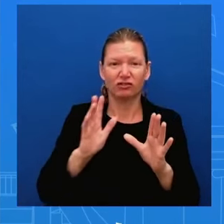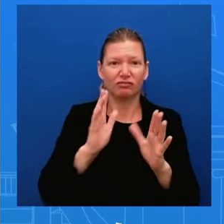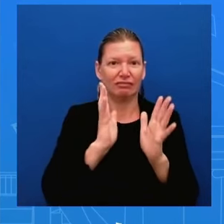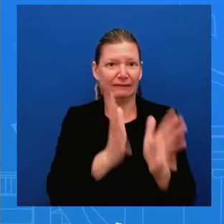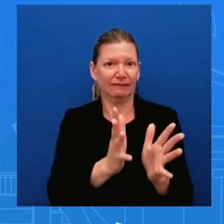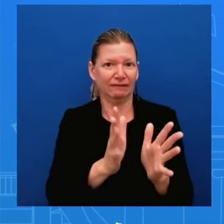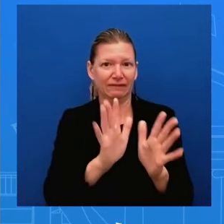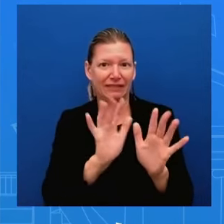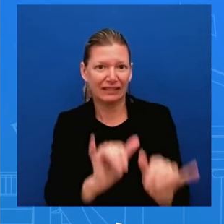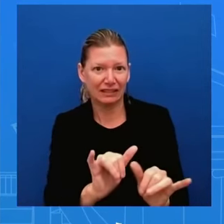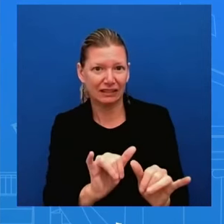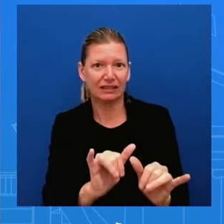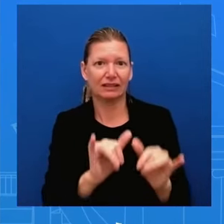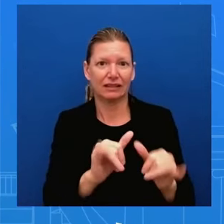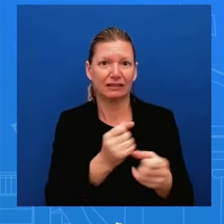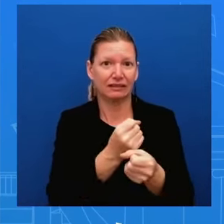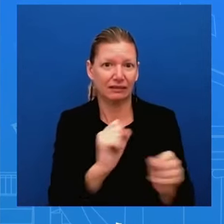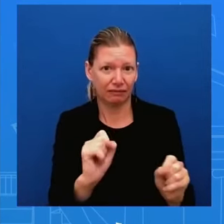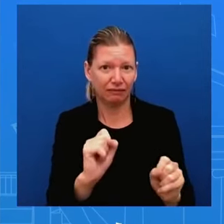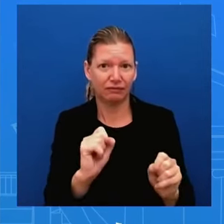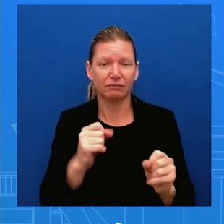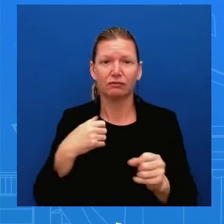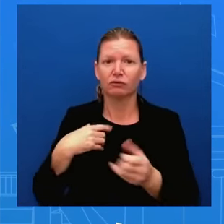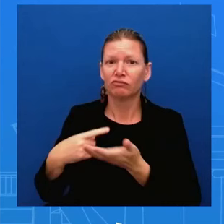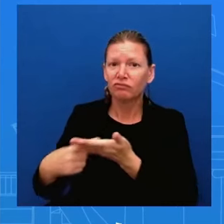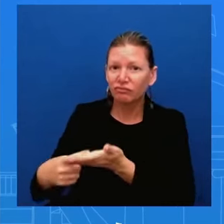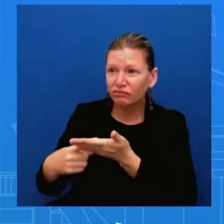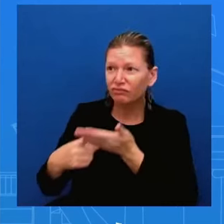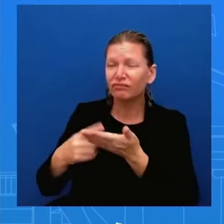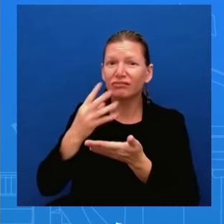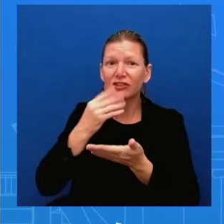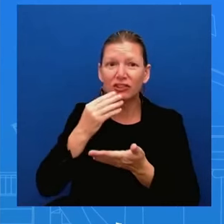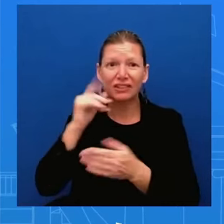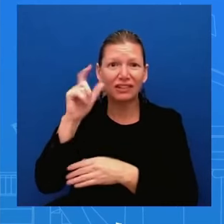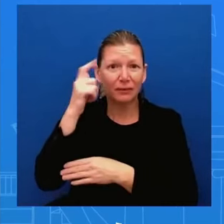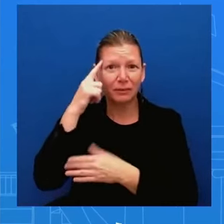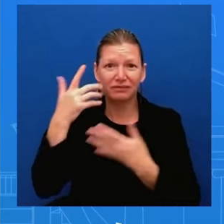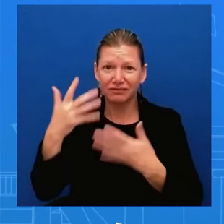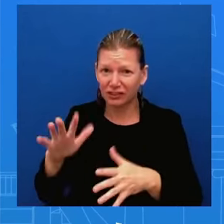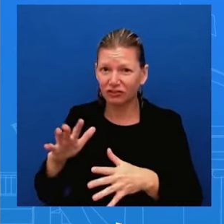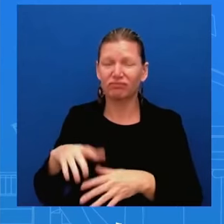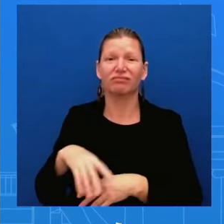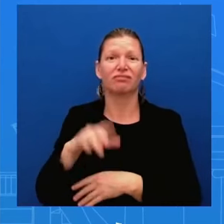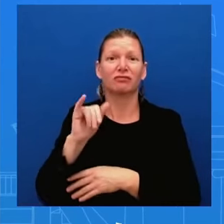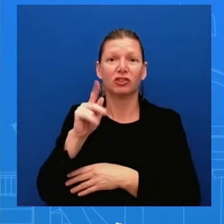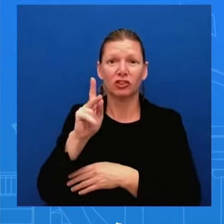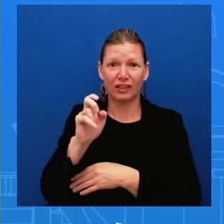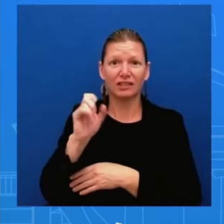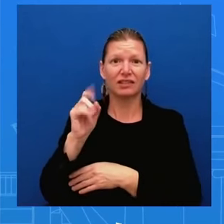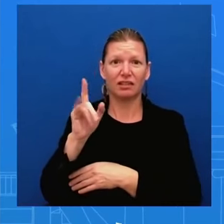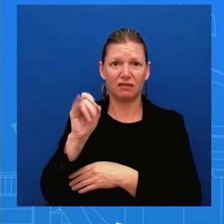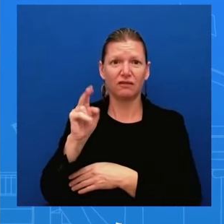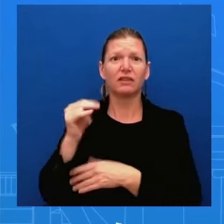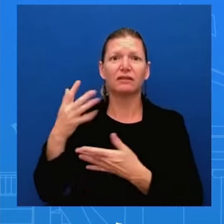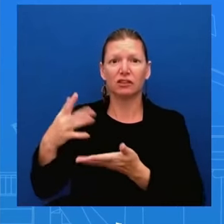he's he is uh expecting that to happen in person but those conversations continue and they have been constructive